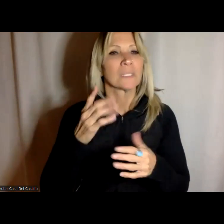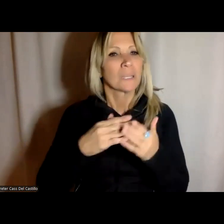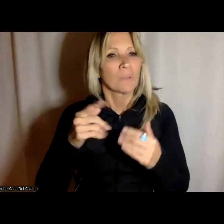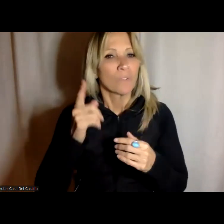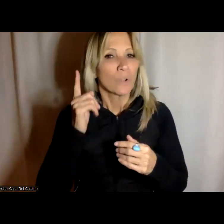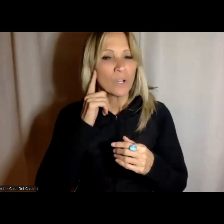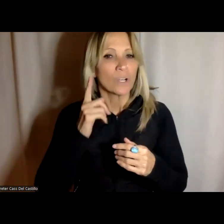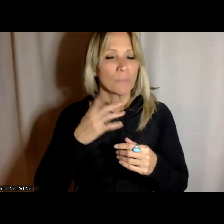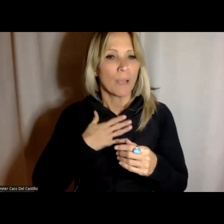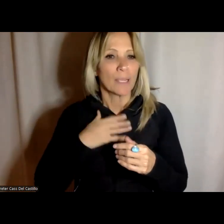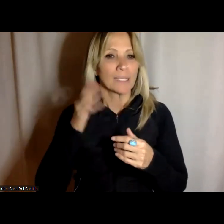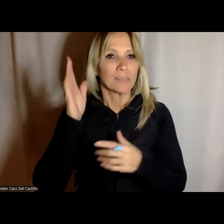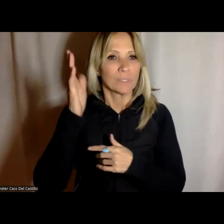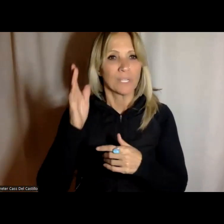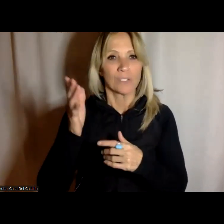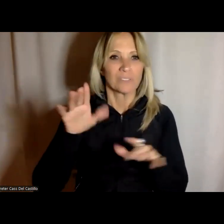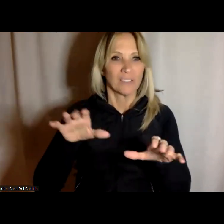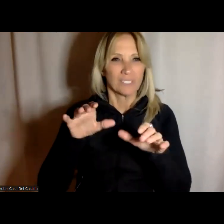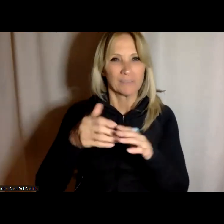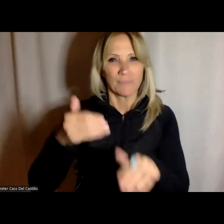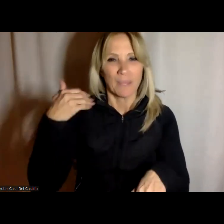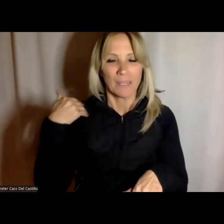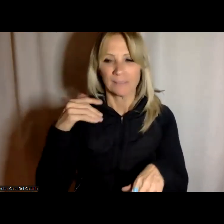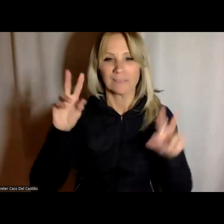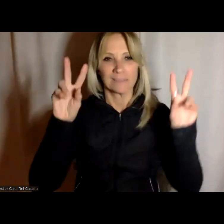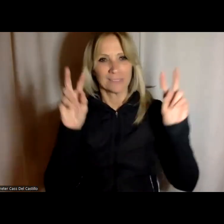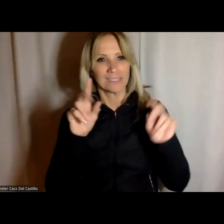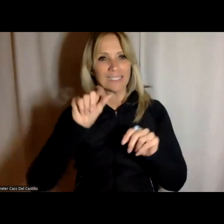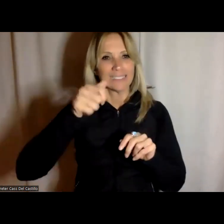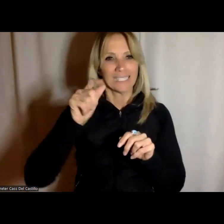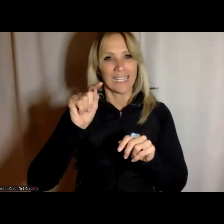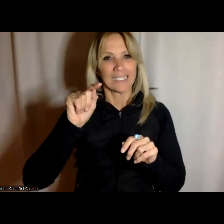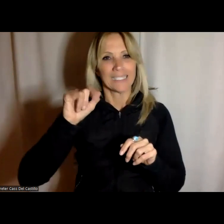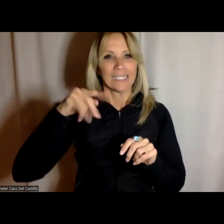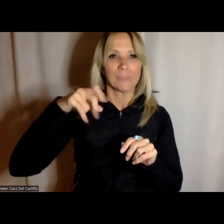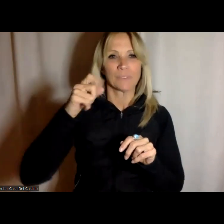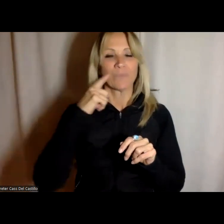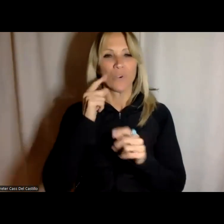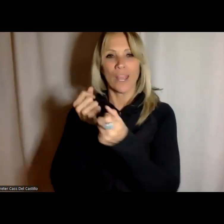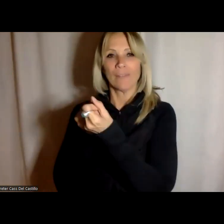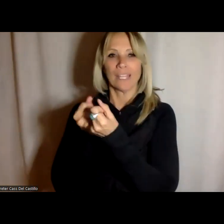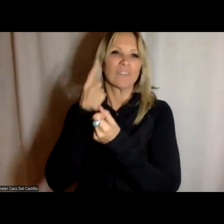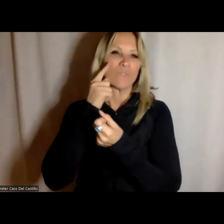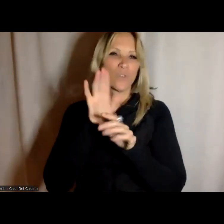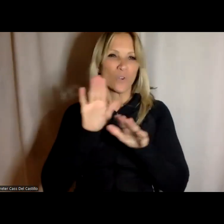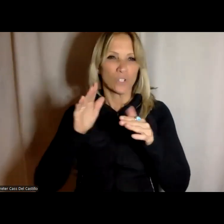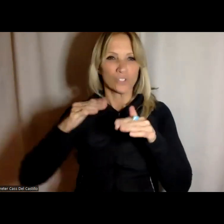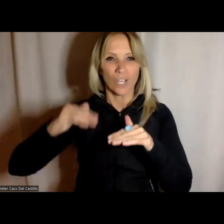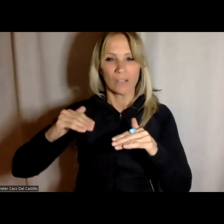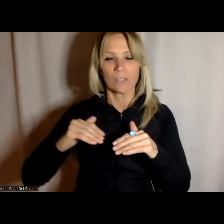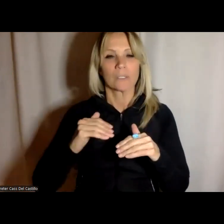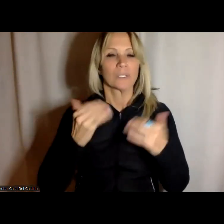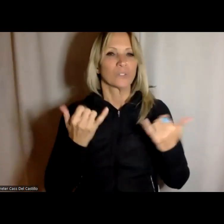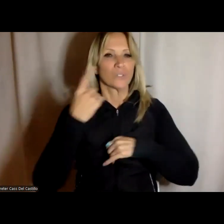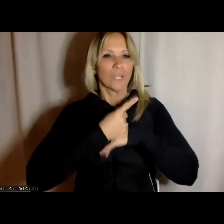i've done in the past that was 10 tips for advocating for your child so today's presentation is a kind of a 2.0